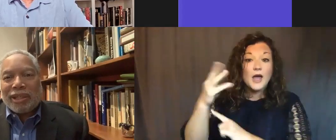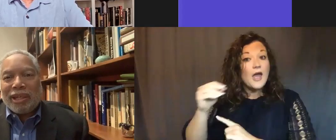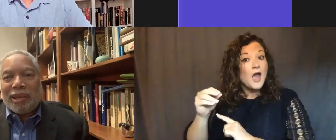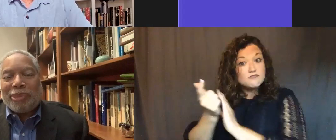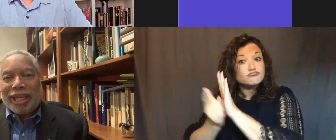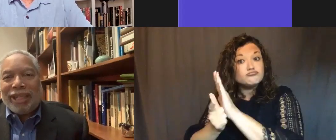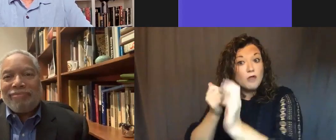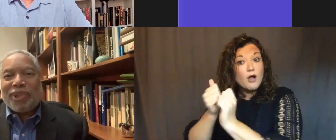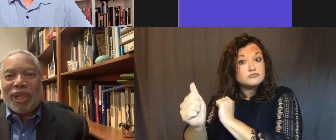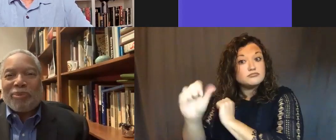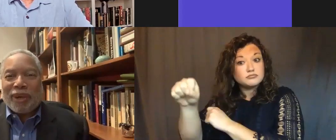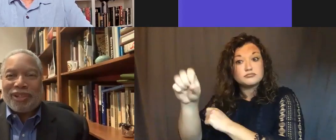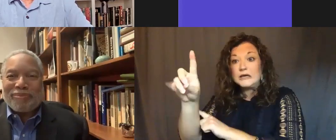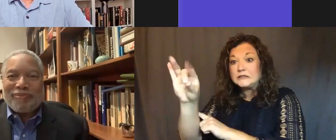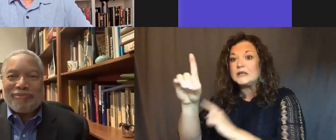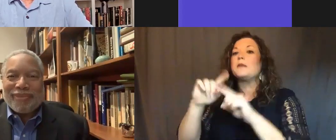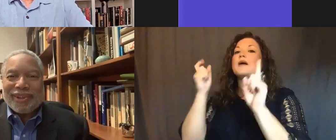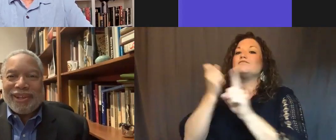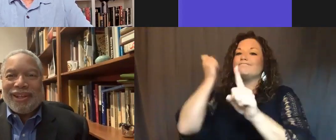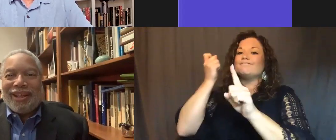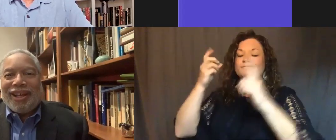passed, but then the Great Depression.